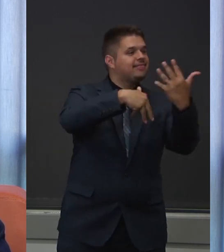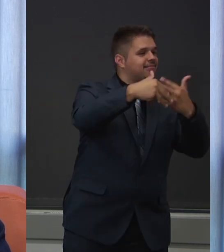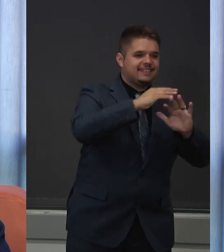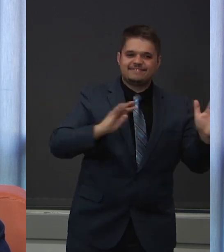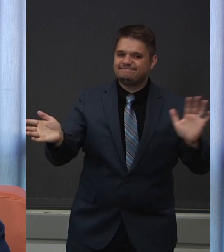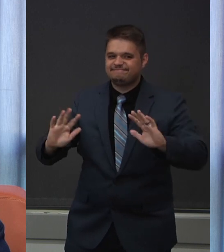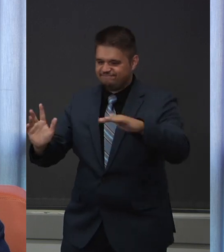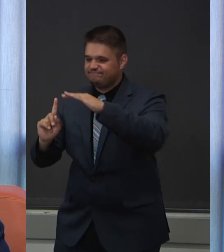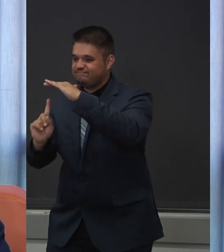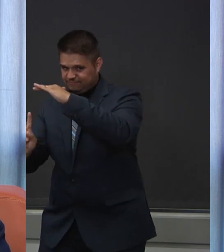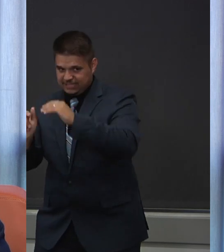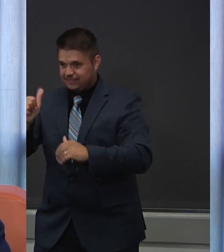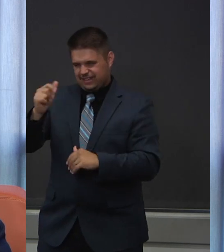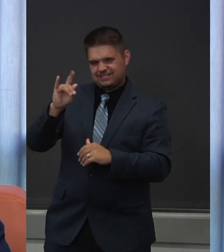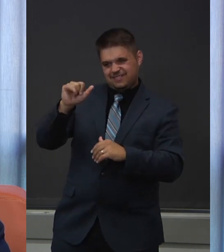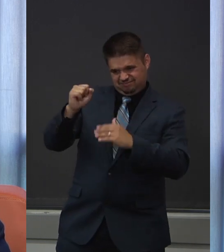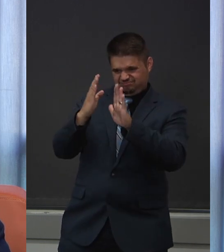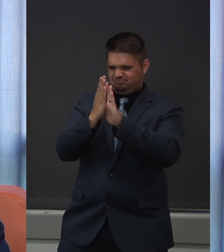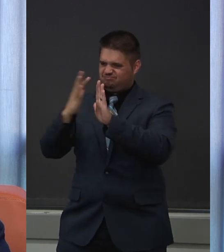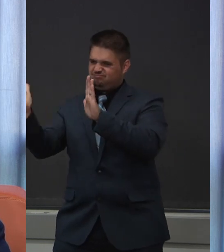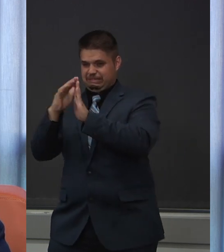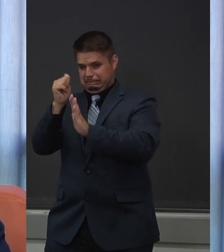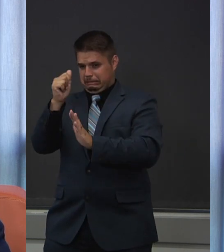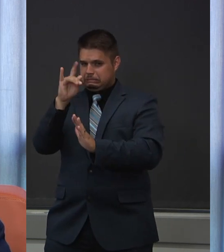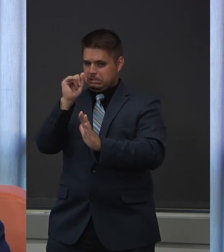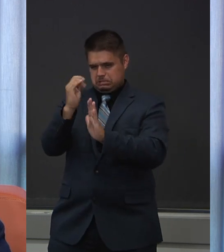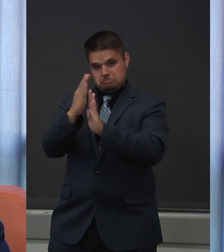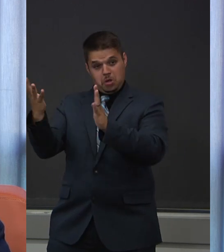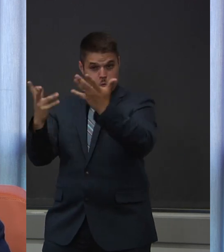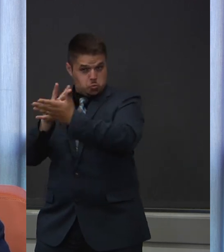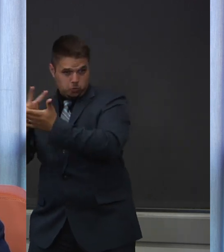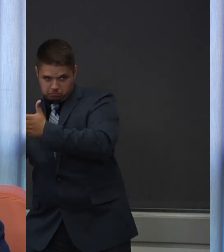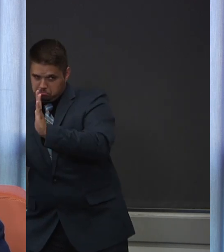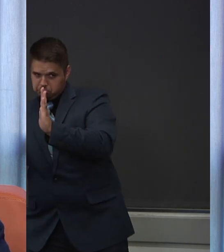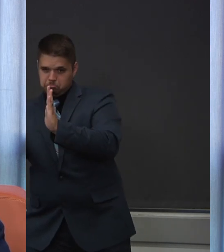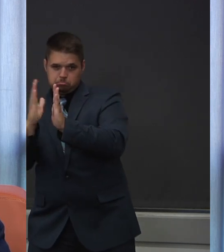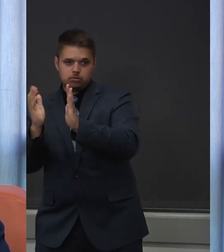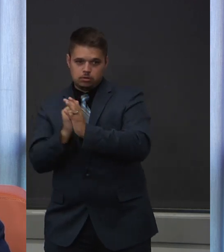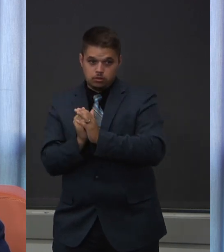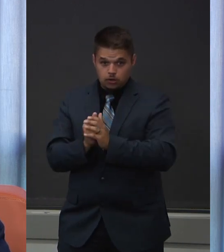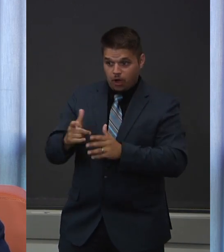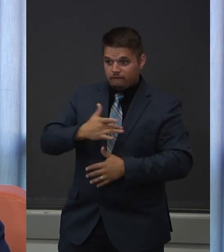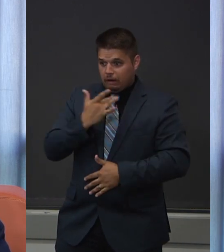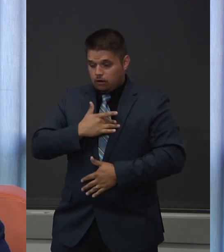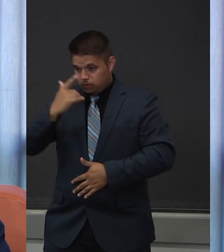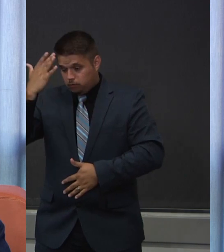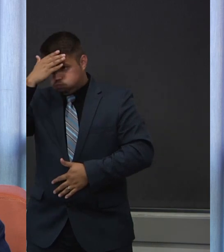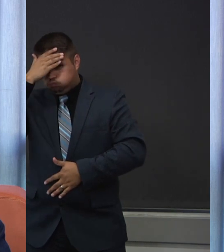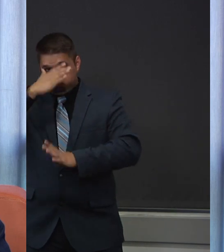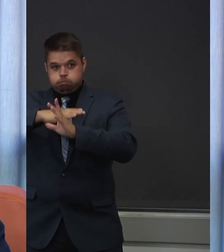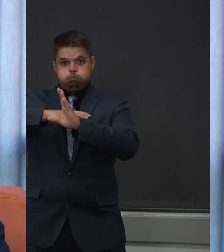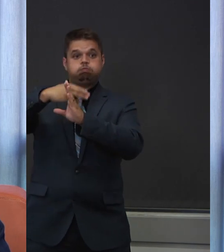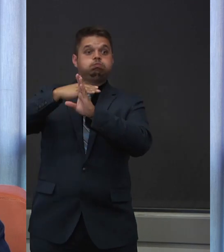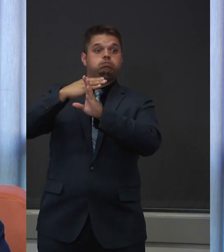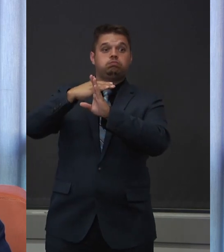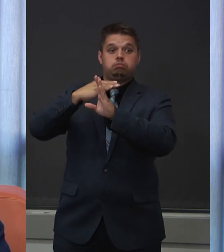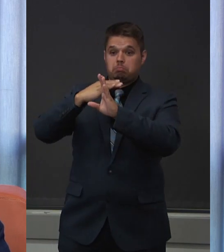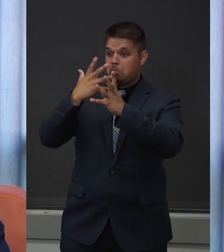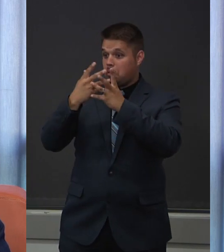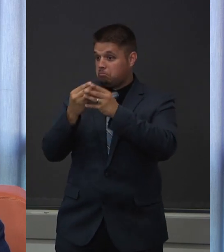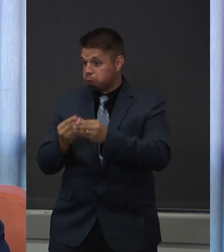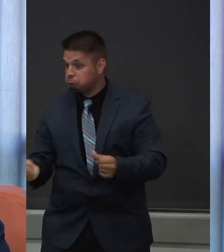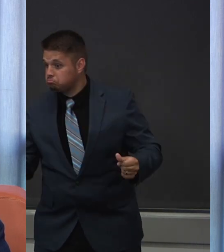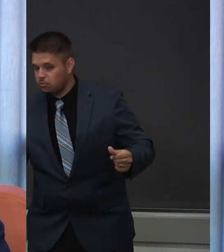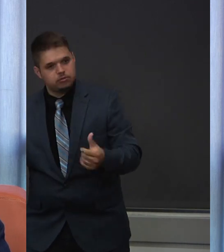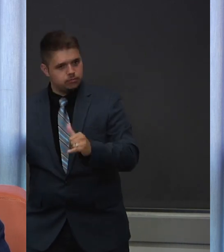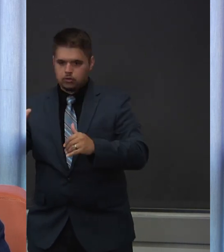and 24 hours after any fever that you might have had goes away. And the local public health